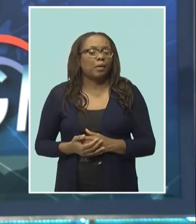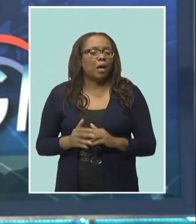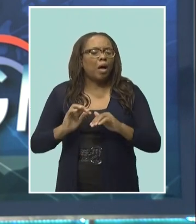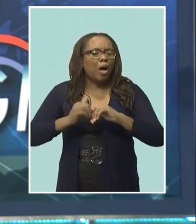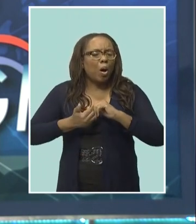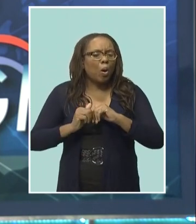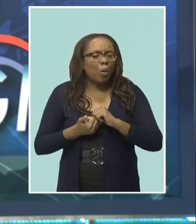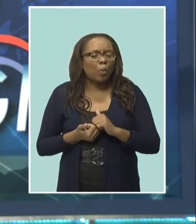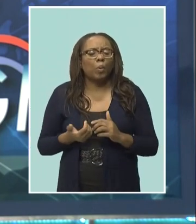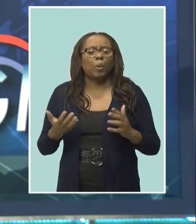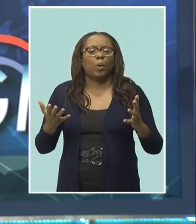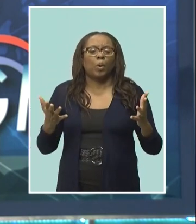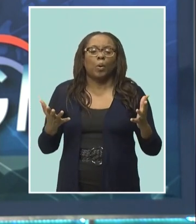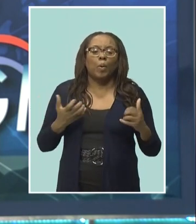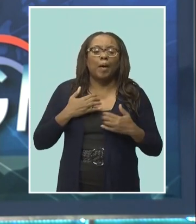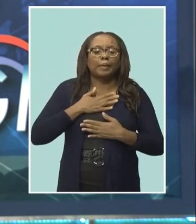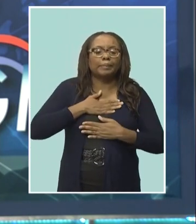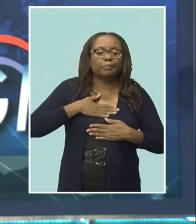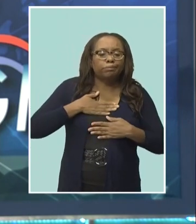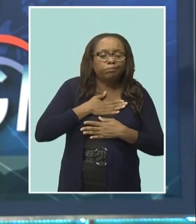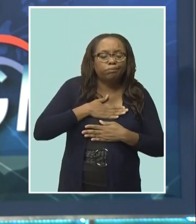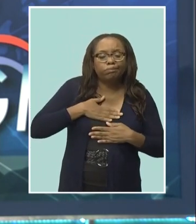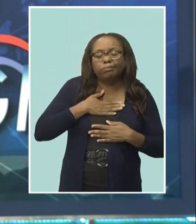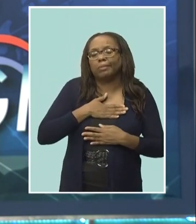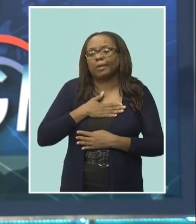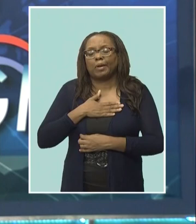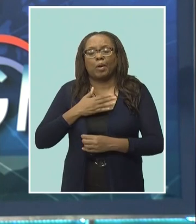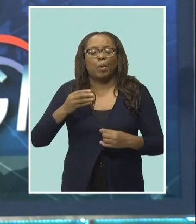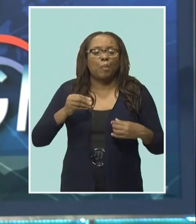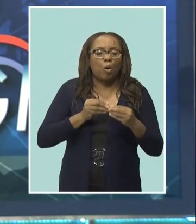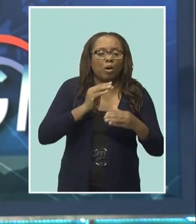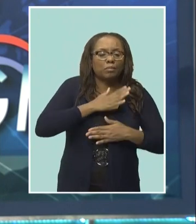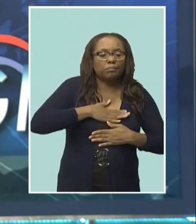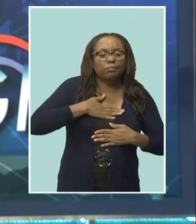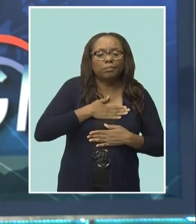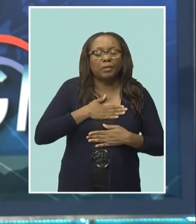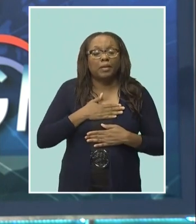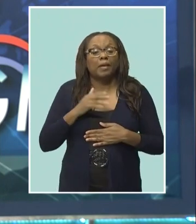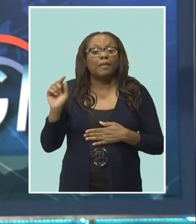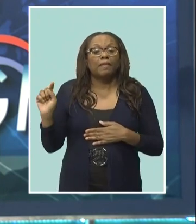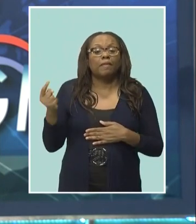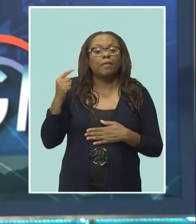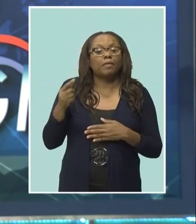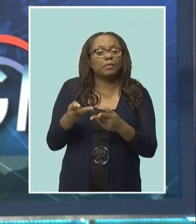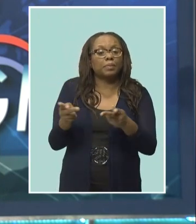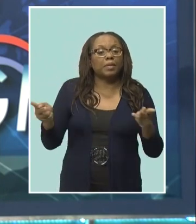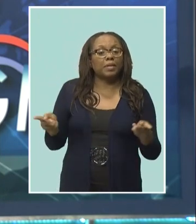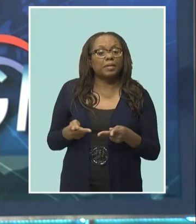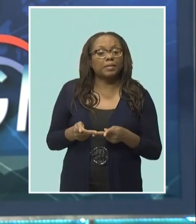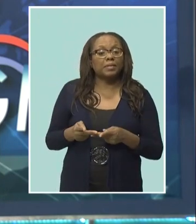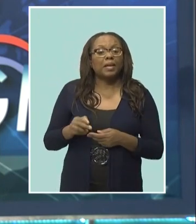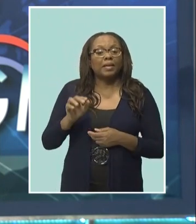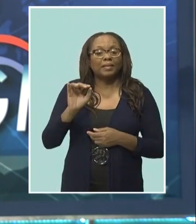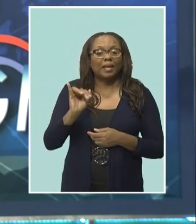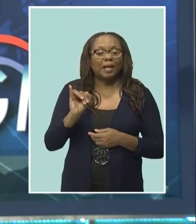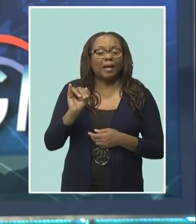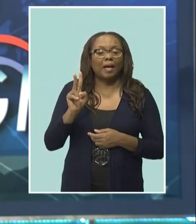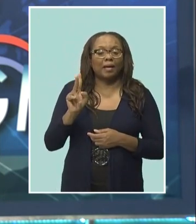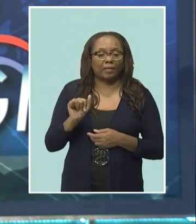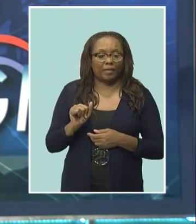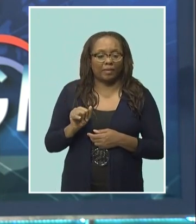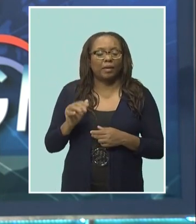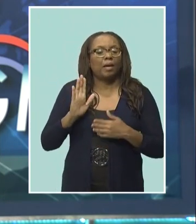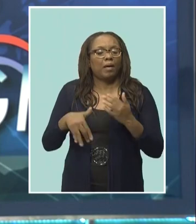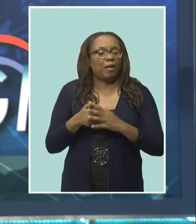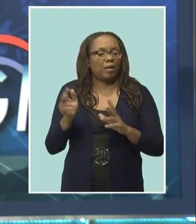those areas. The first stop was the Ivy Housing Area in St. Michael. As we hear in this report from our Rian Phillips, all stakeholders welcomed and supported